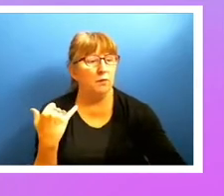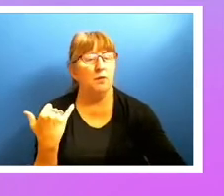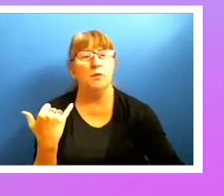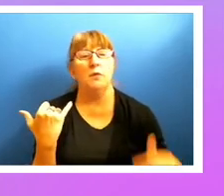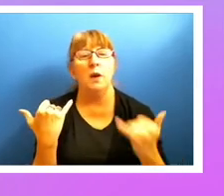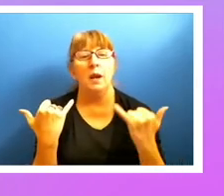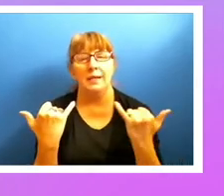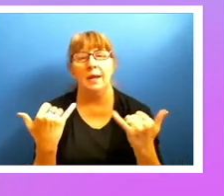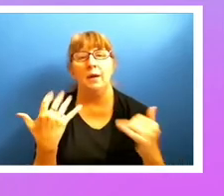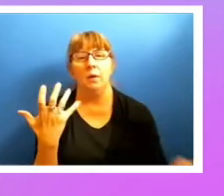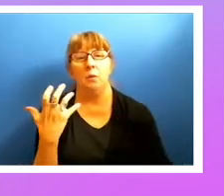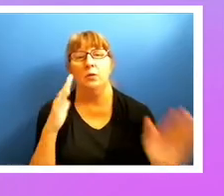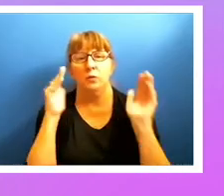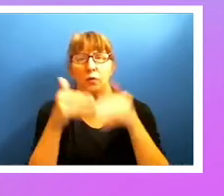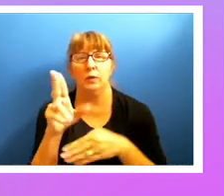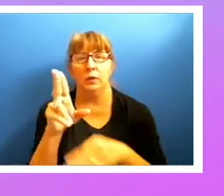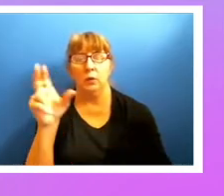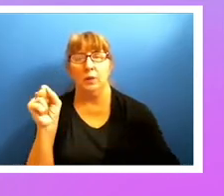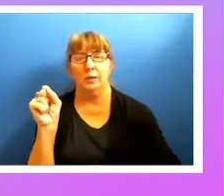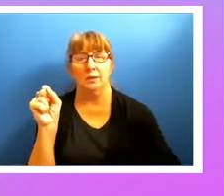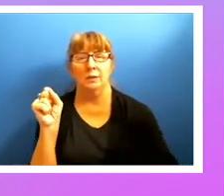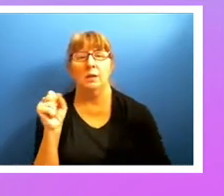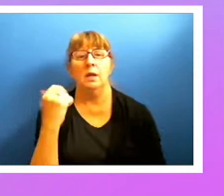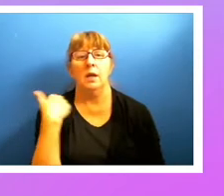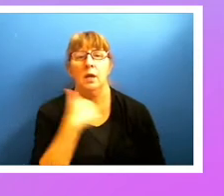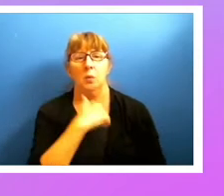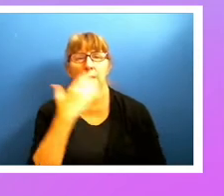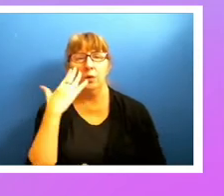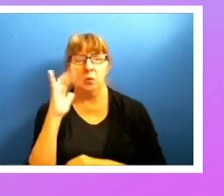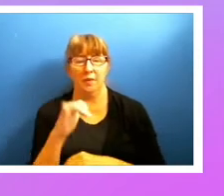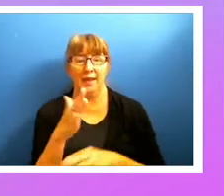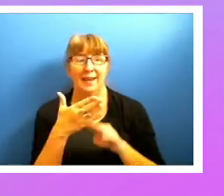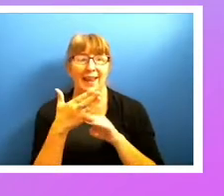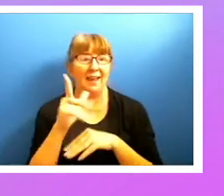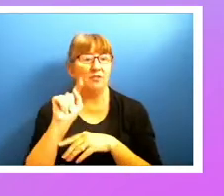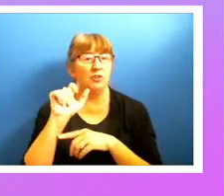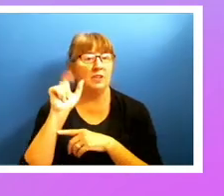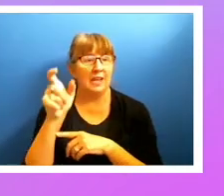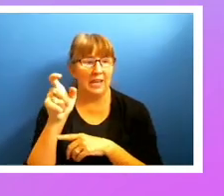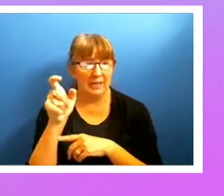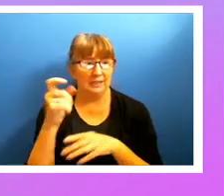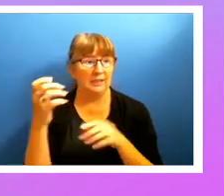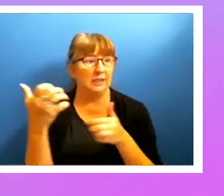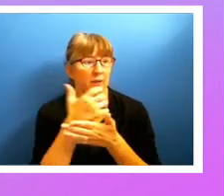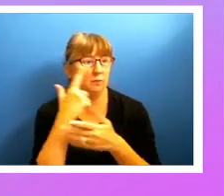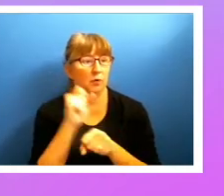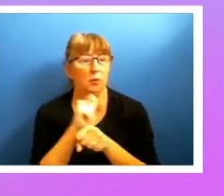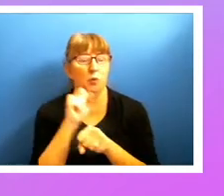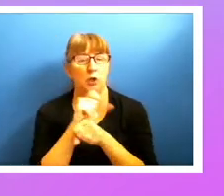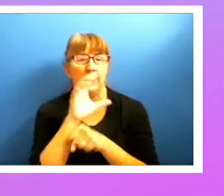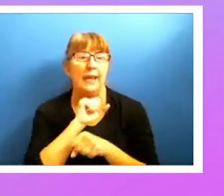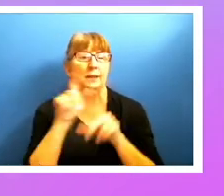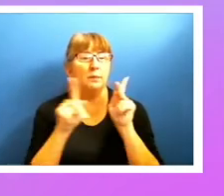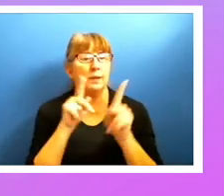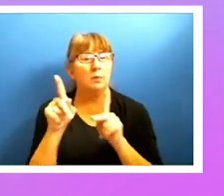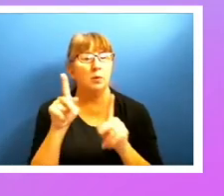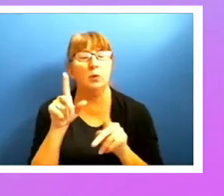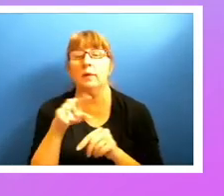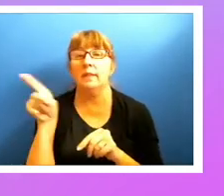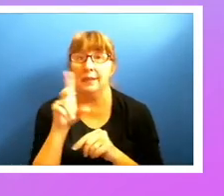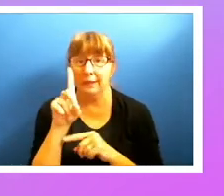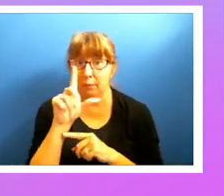we do know that the after-tax disposable income for working-age people with disabilities is approximately